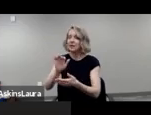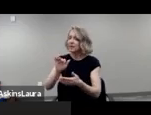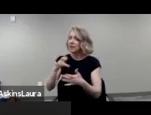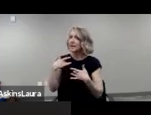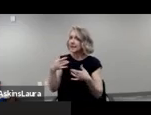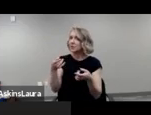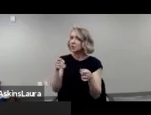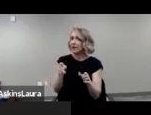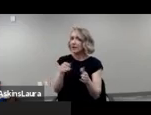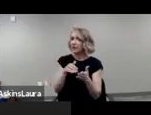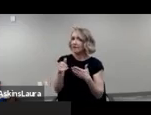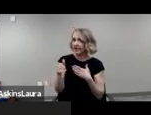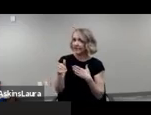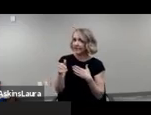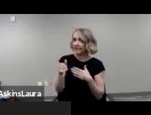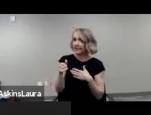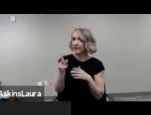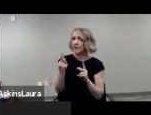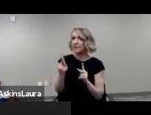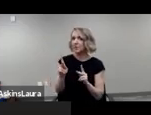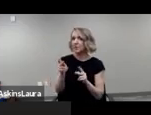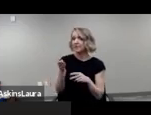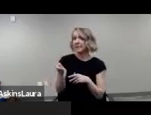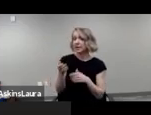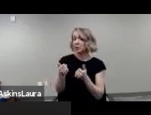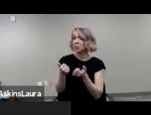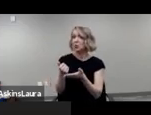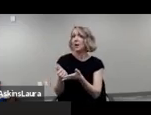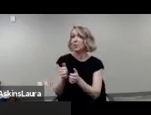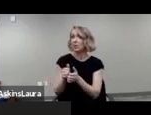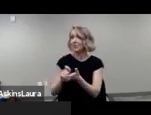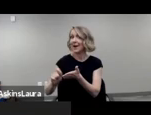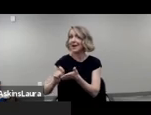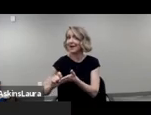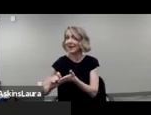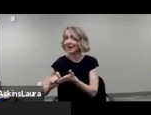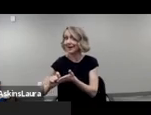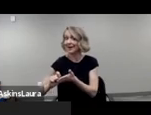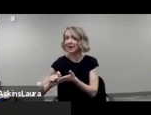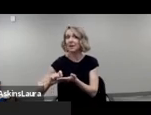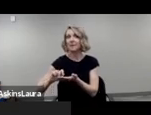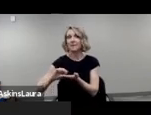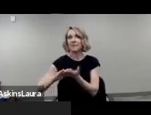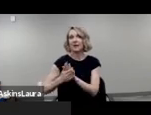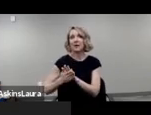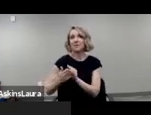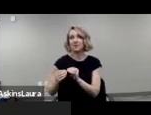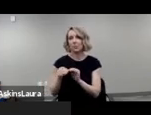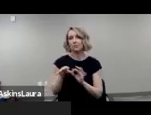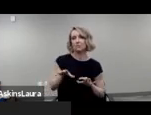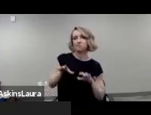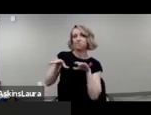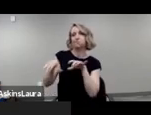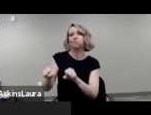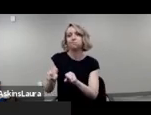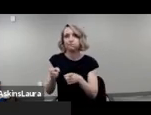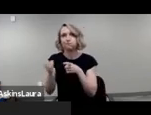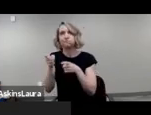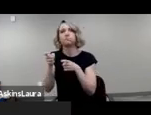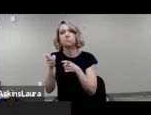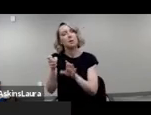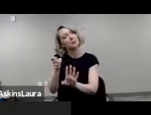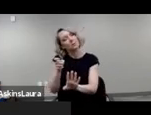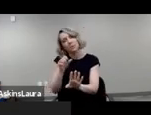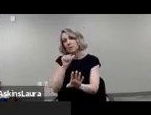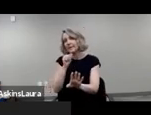realize and uh you know it is it is not it is not intentional oftentimes it is an effort